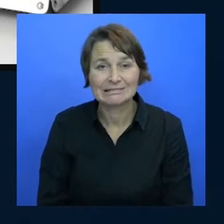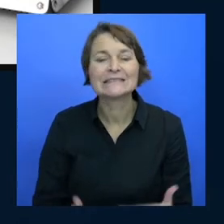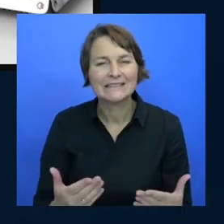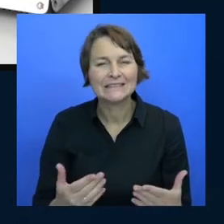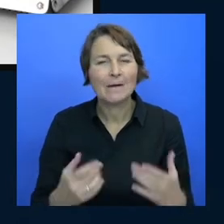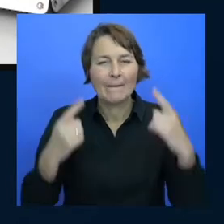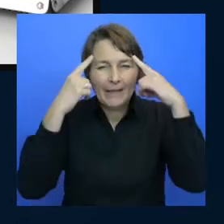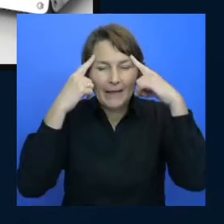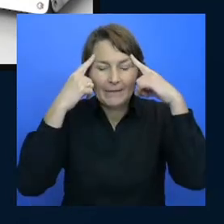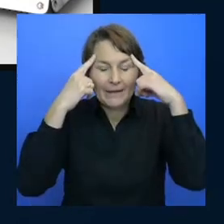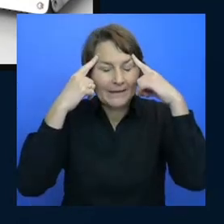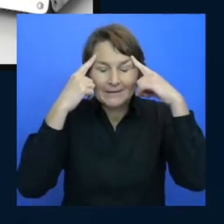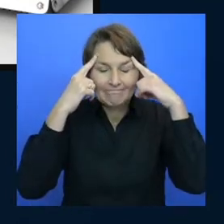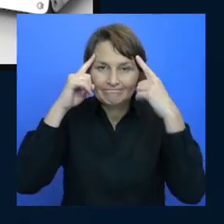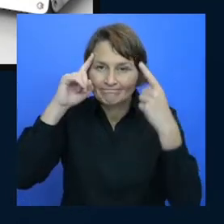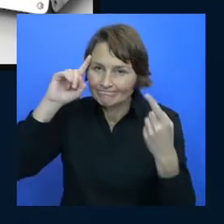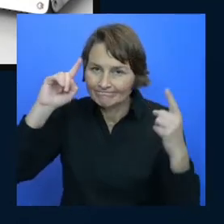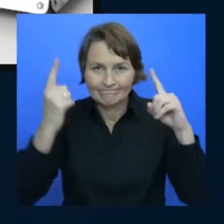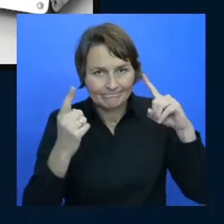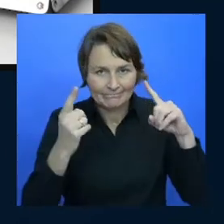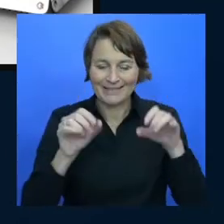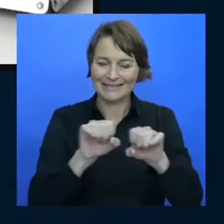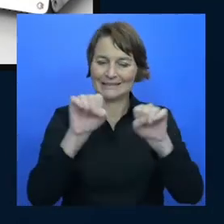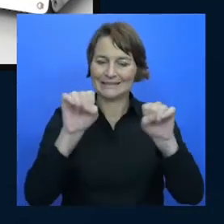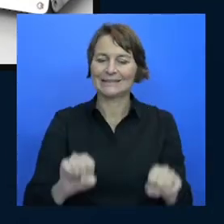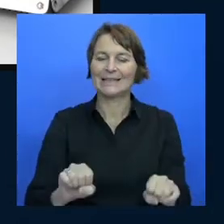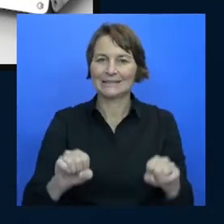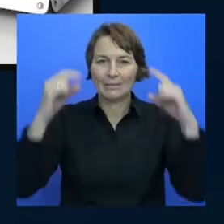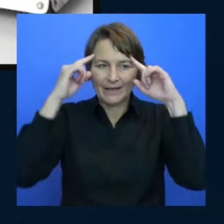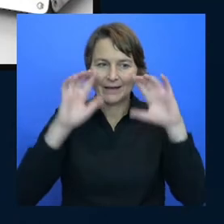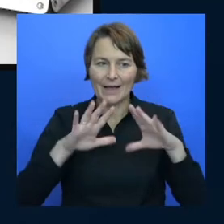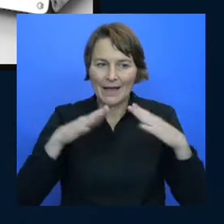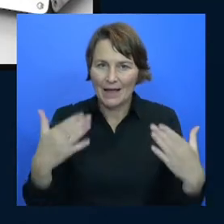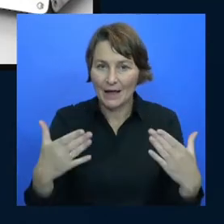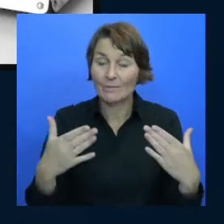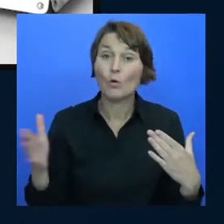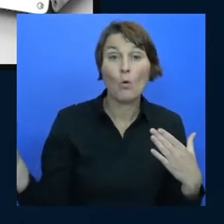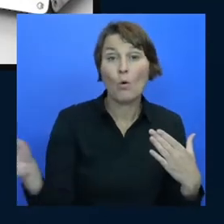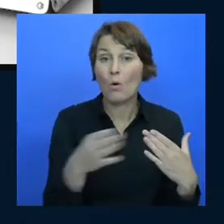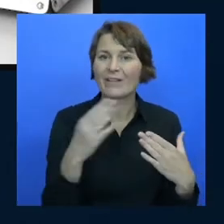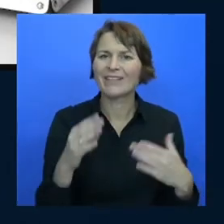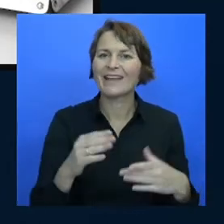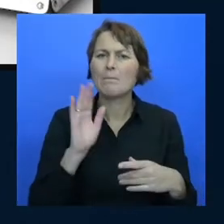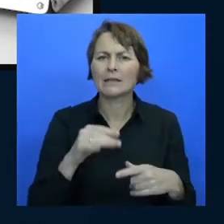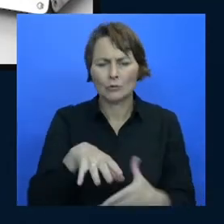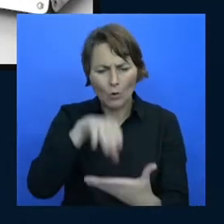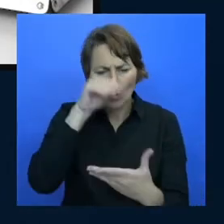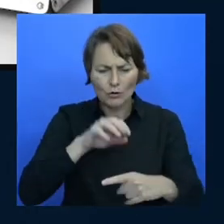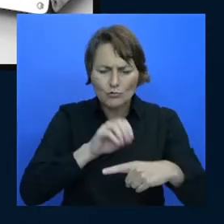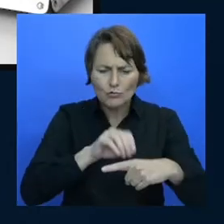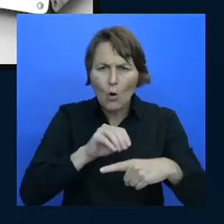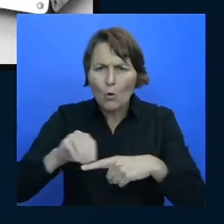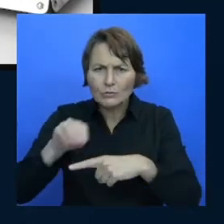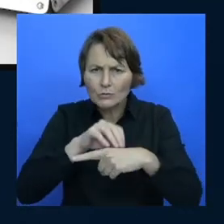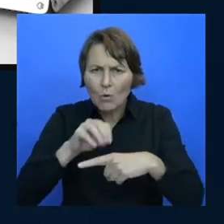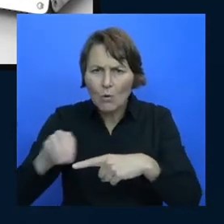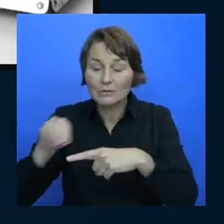everyone talks about teaching people how to code maybe what we need to do is teach people to think about the larger system so